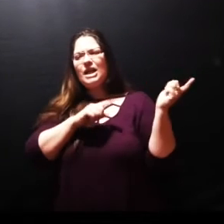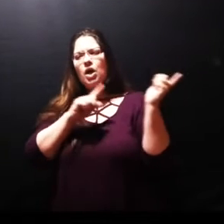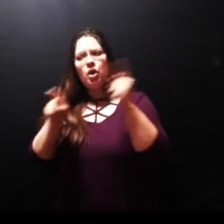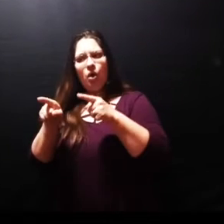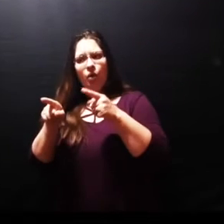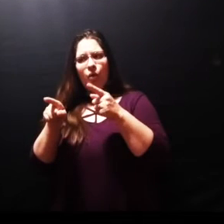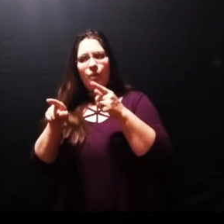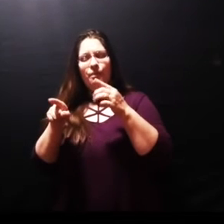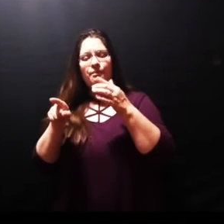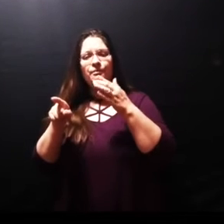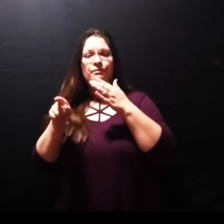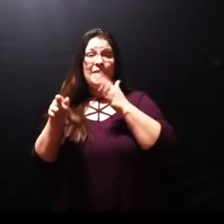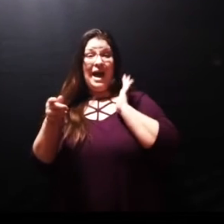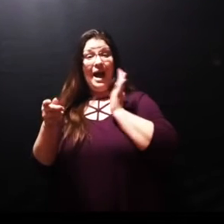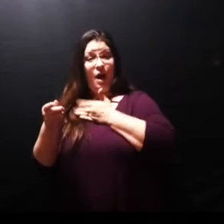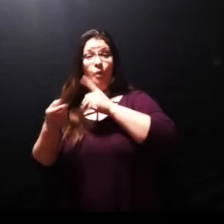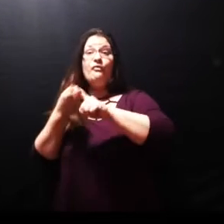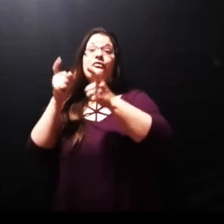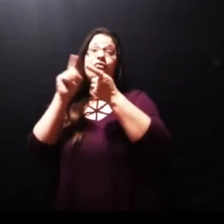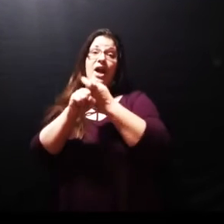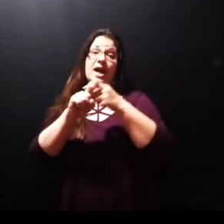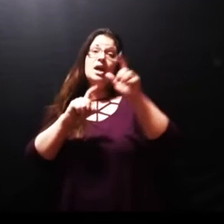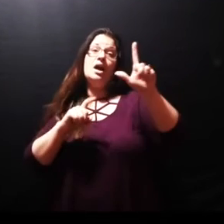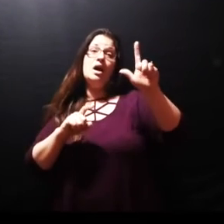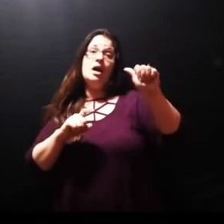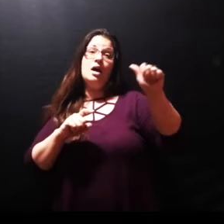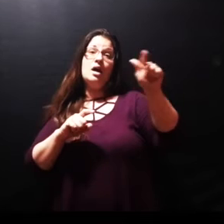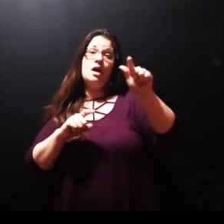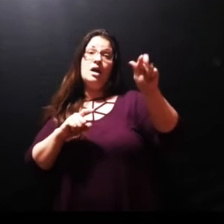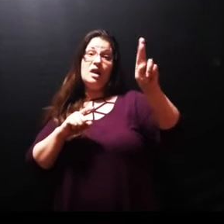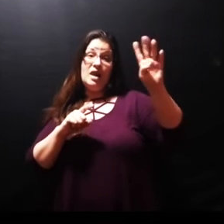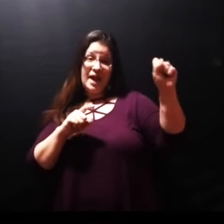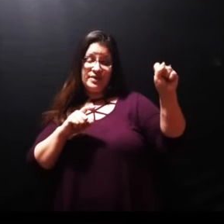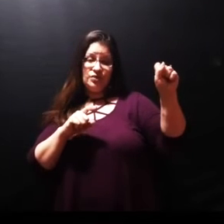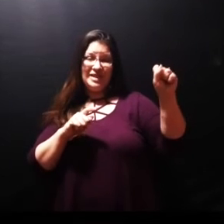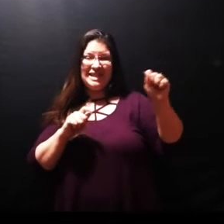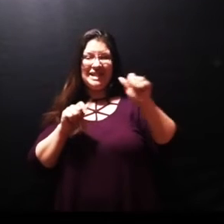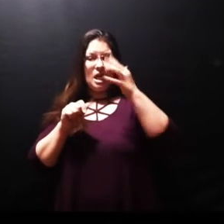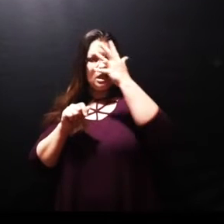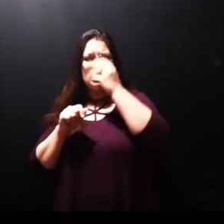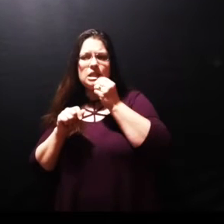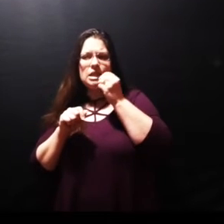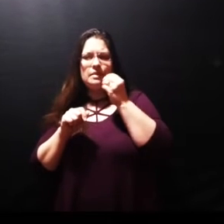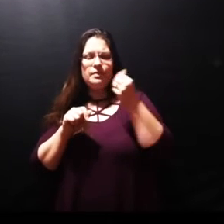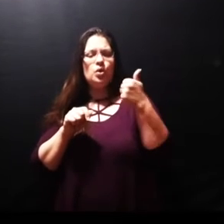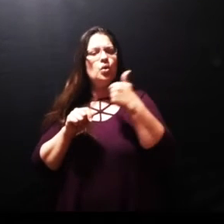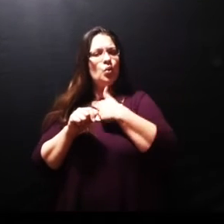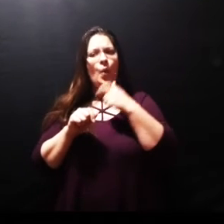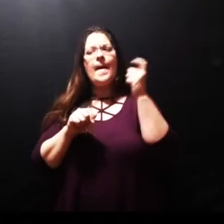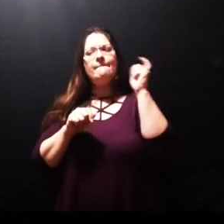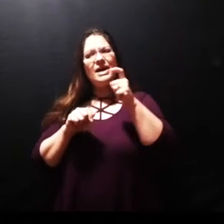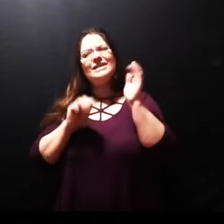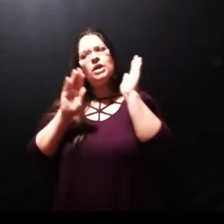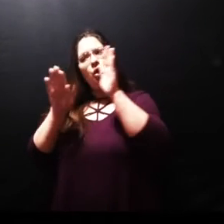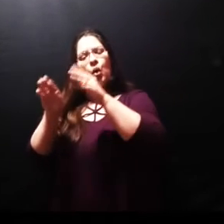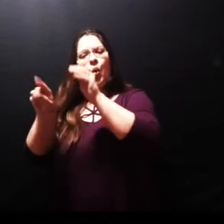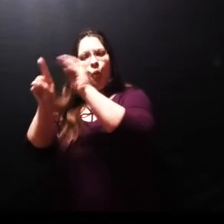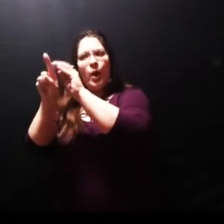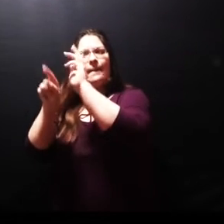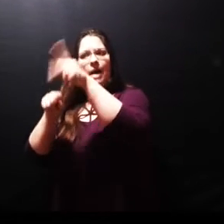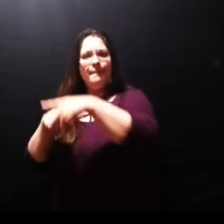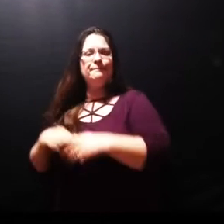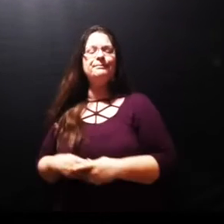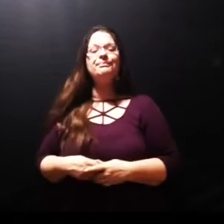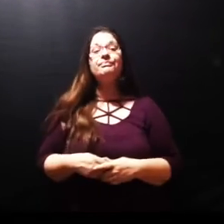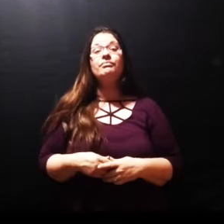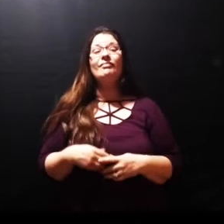of sleep in him then said his disciples Lord if he sleep he shall do well how be it Jesus